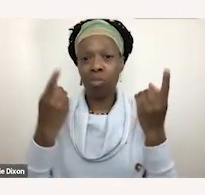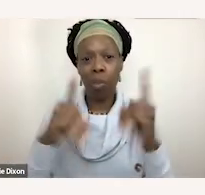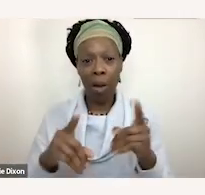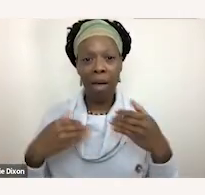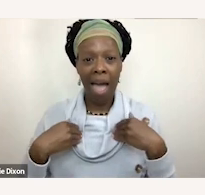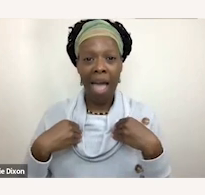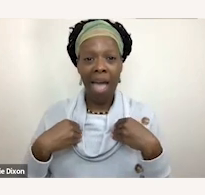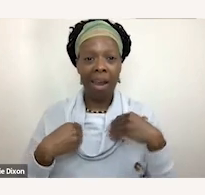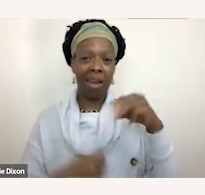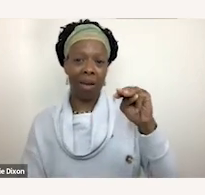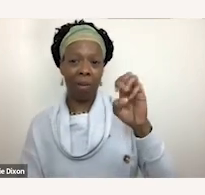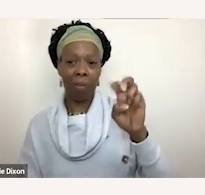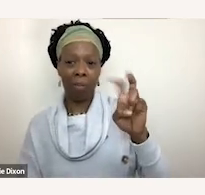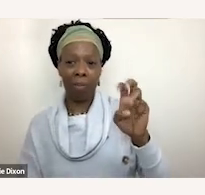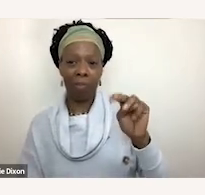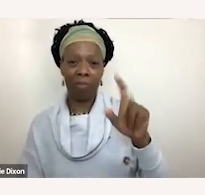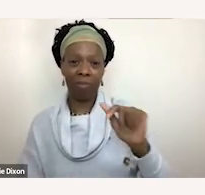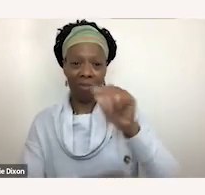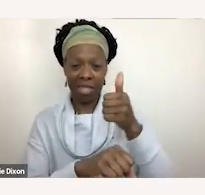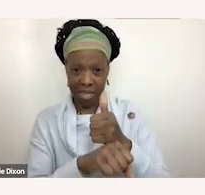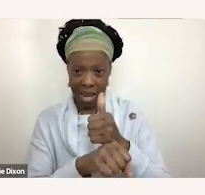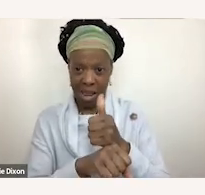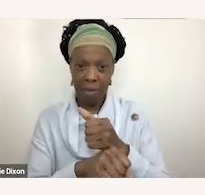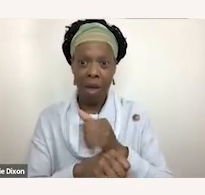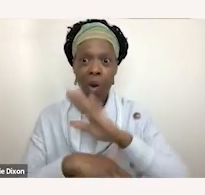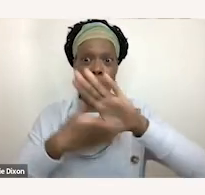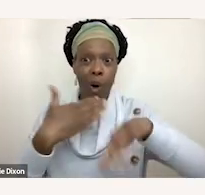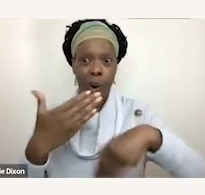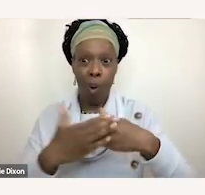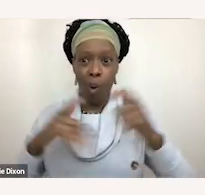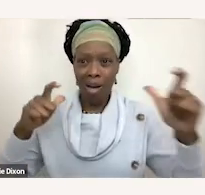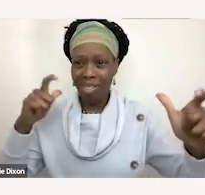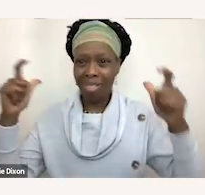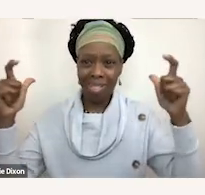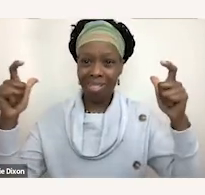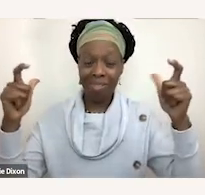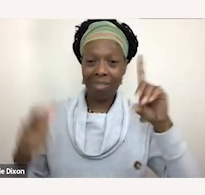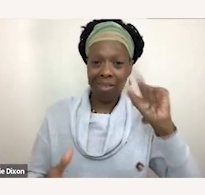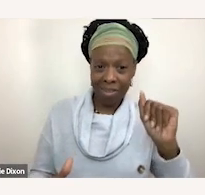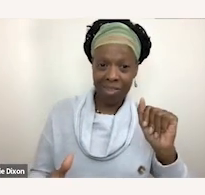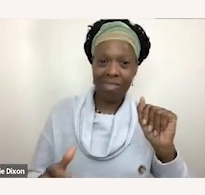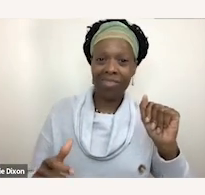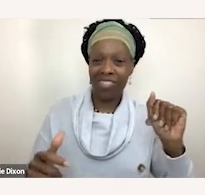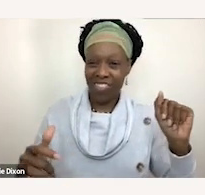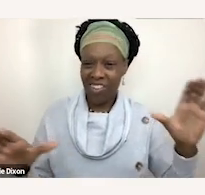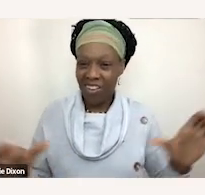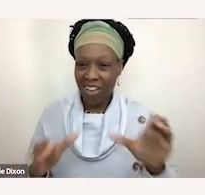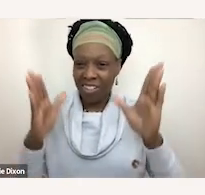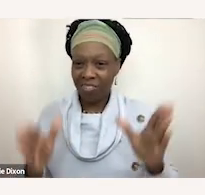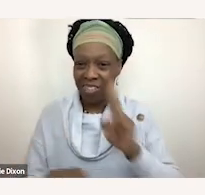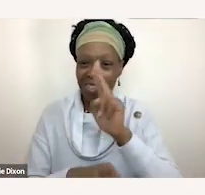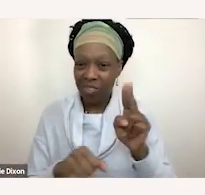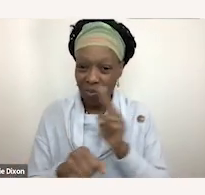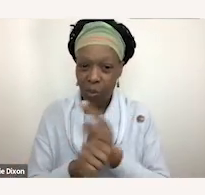galvanized a whole large group of disabled activists who were of course accompanied by their allies and they